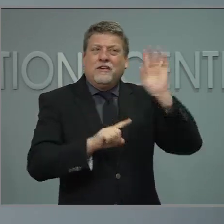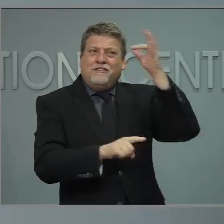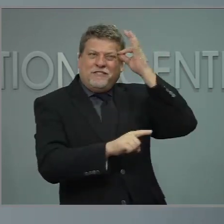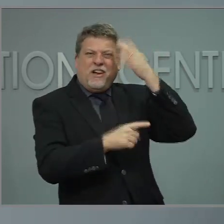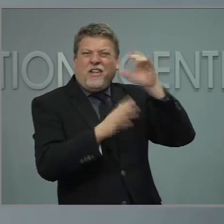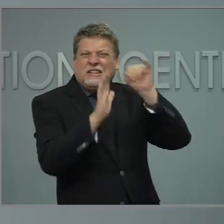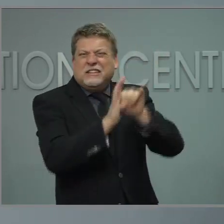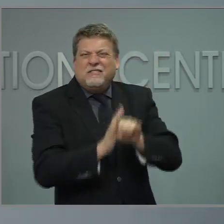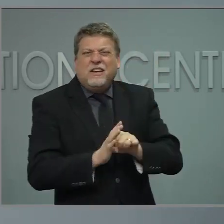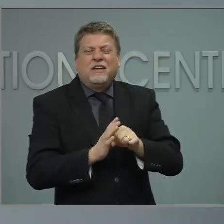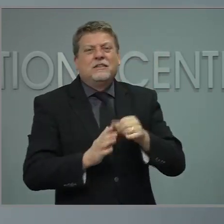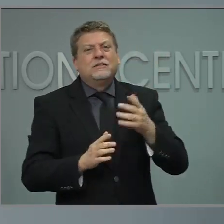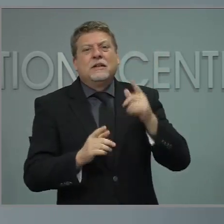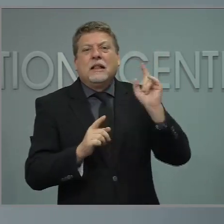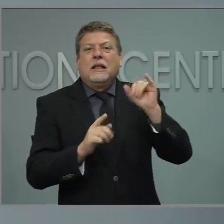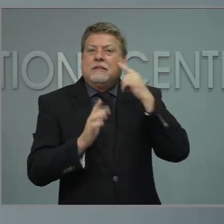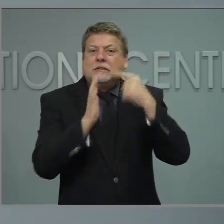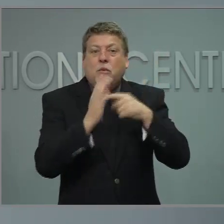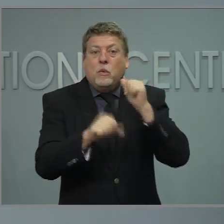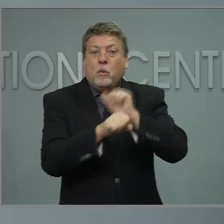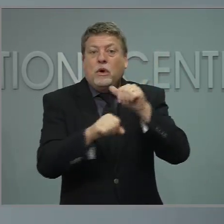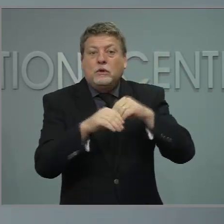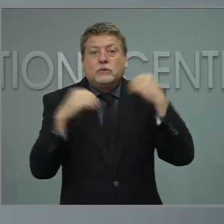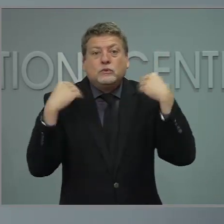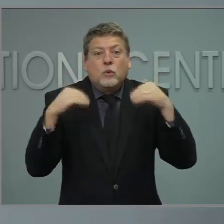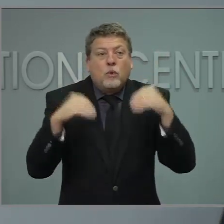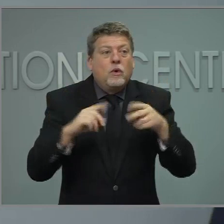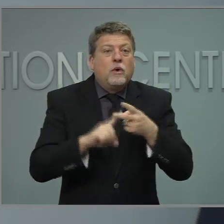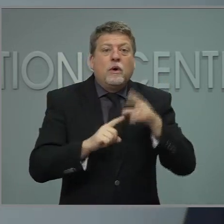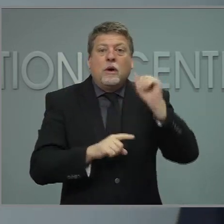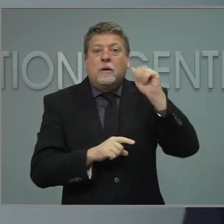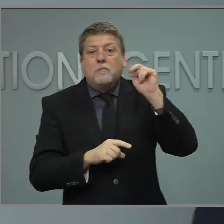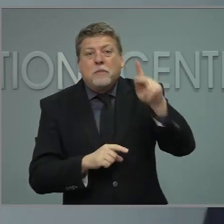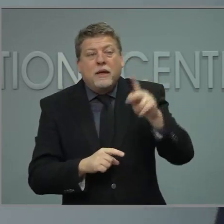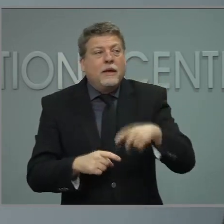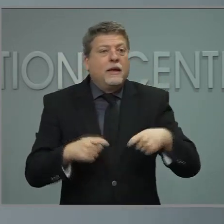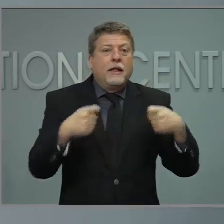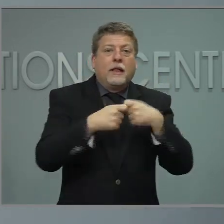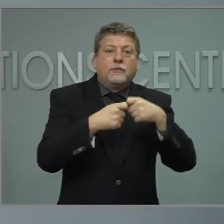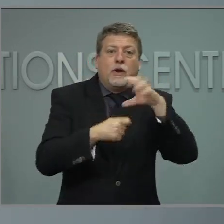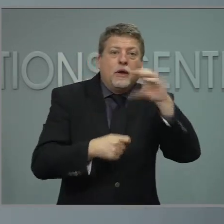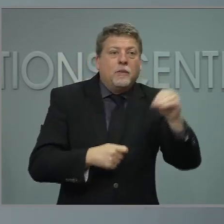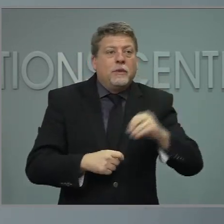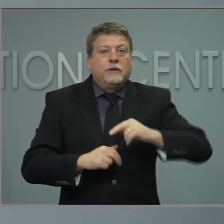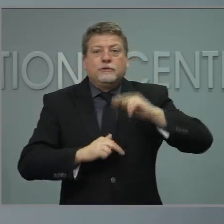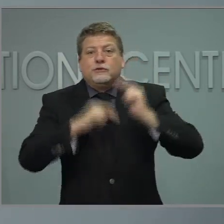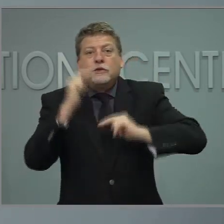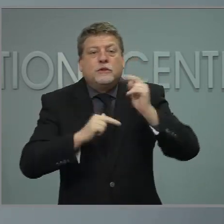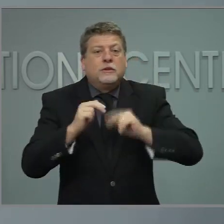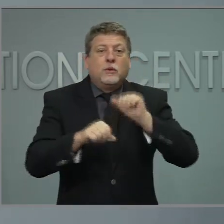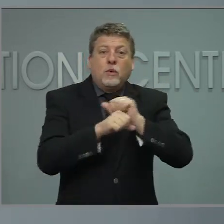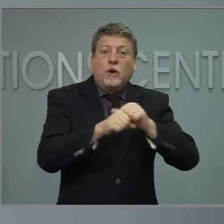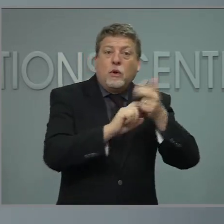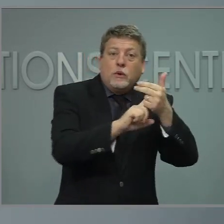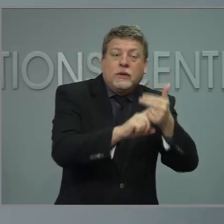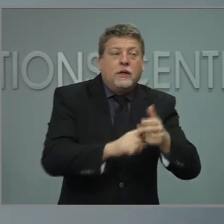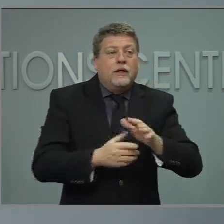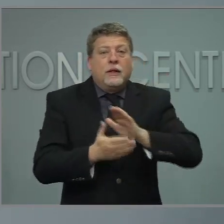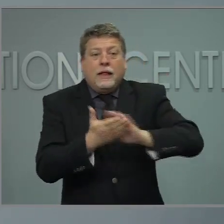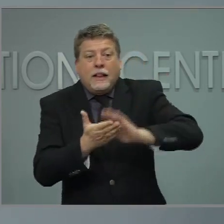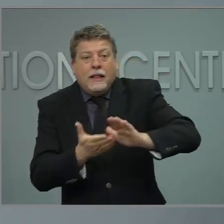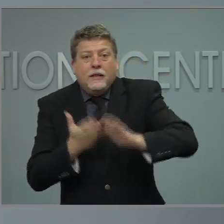government, such as people working in retail businesses, energy plants, banking, financial services, construction, hotels, sanitation,